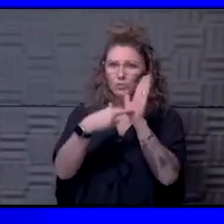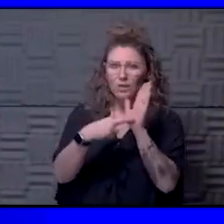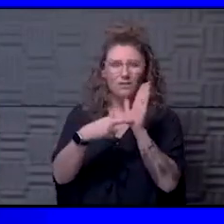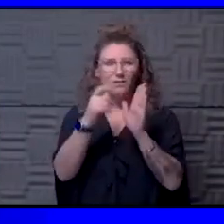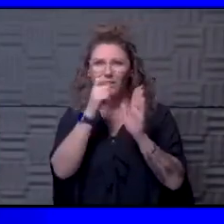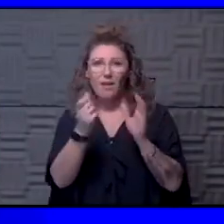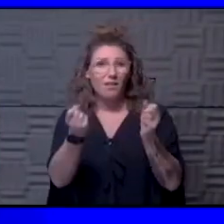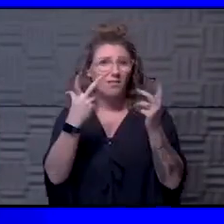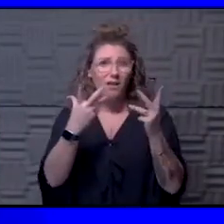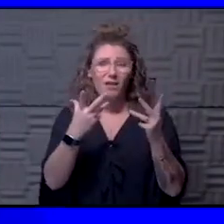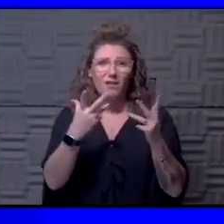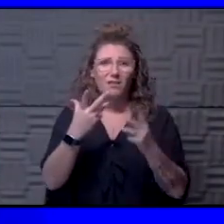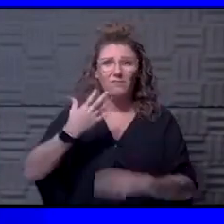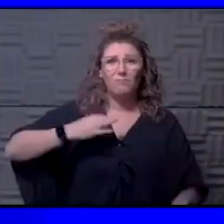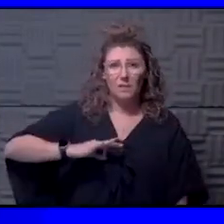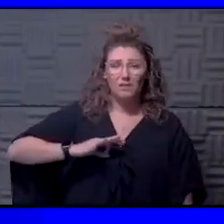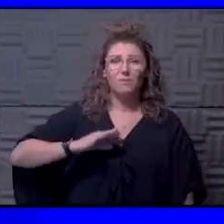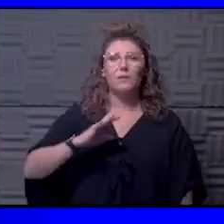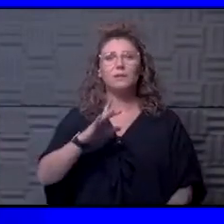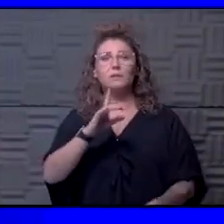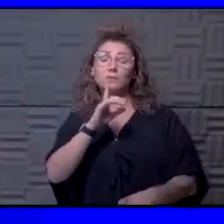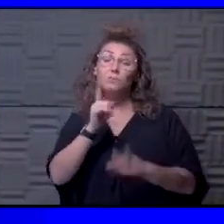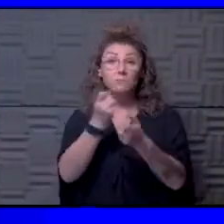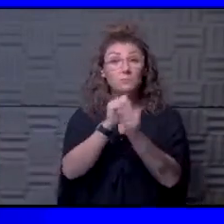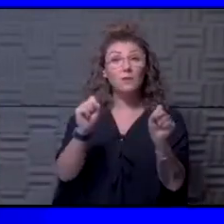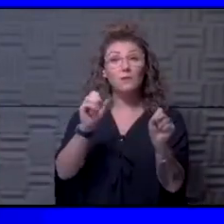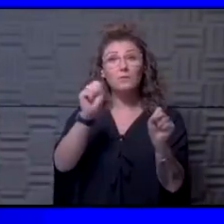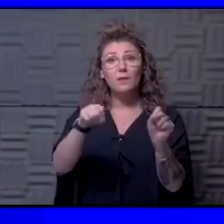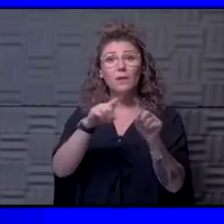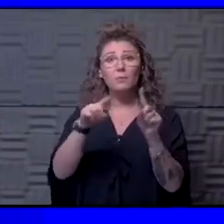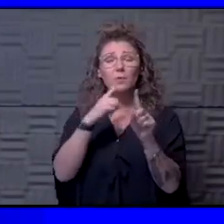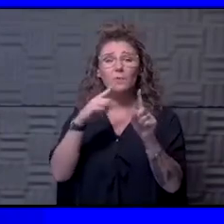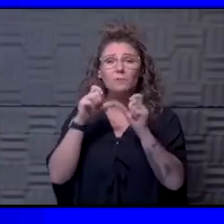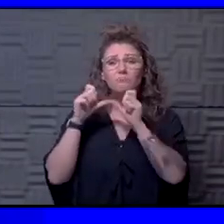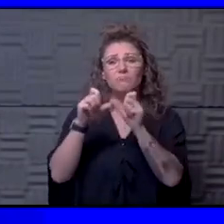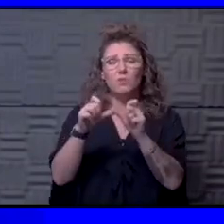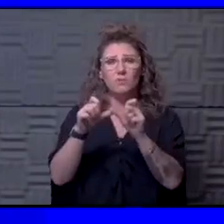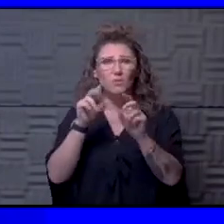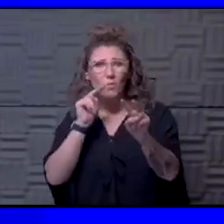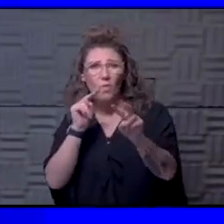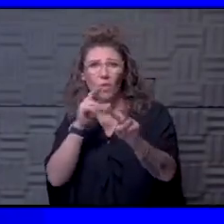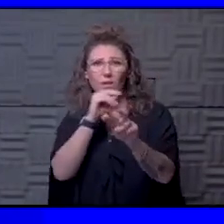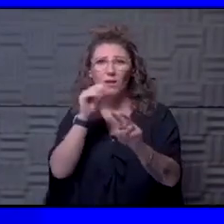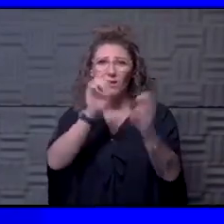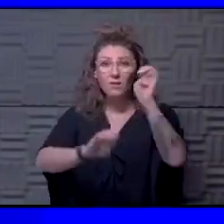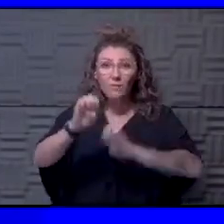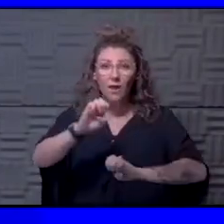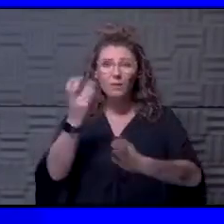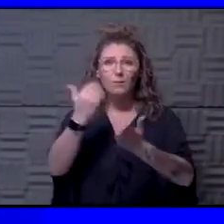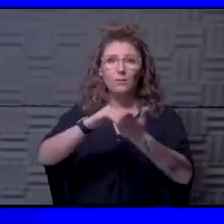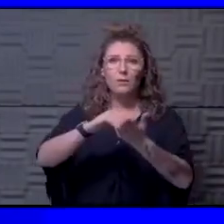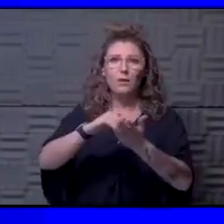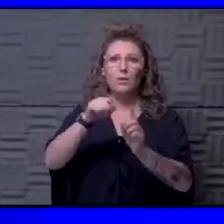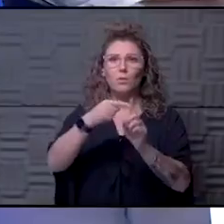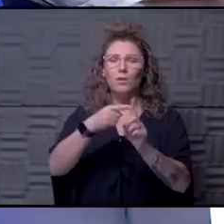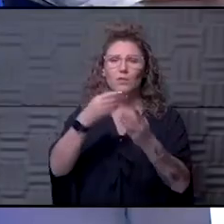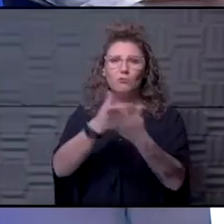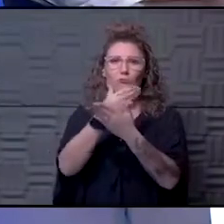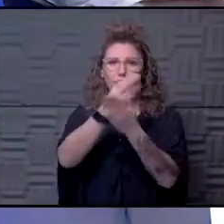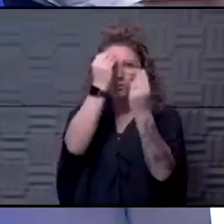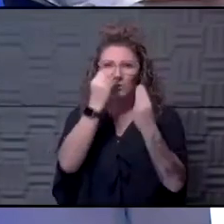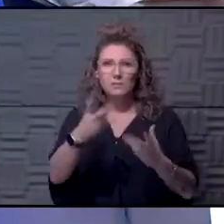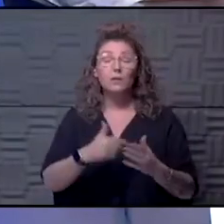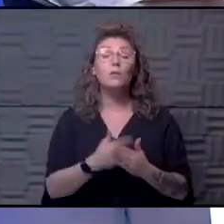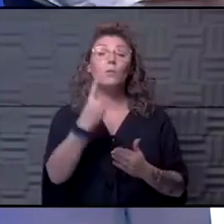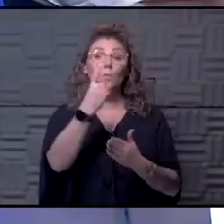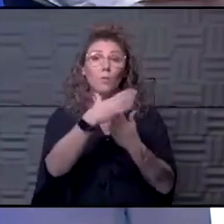um, benefits. It is certainly safe. Uh, we continue to watch and we'll reevaluate as new data comes. The, the one